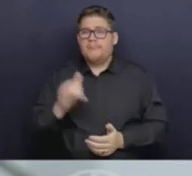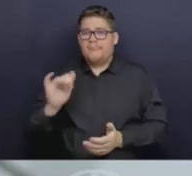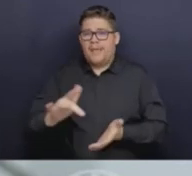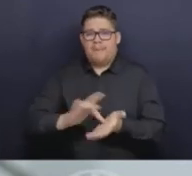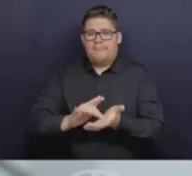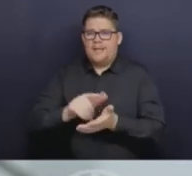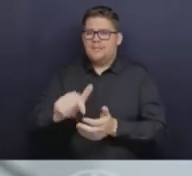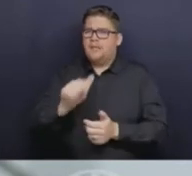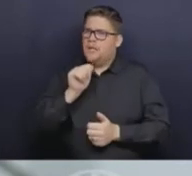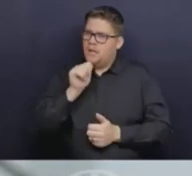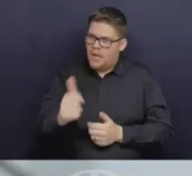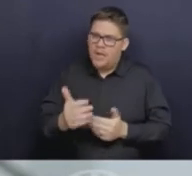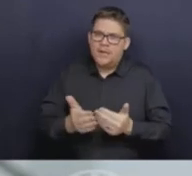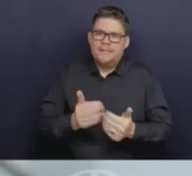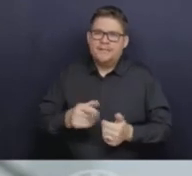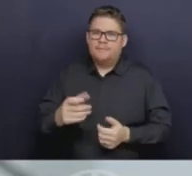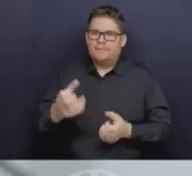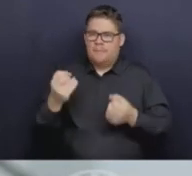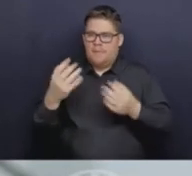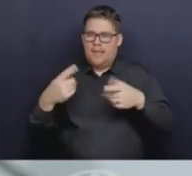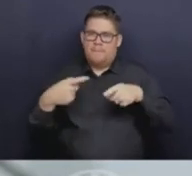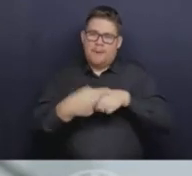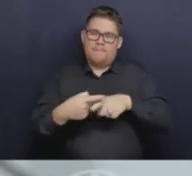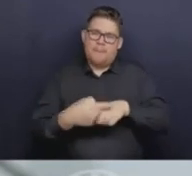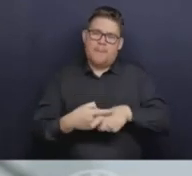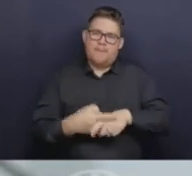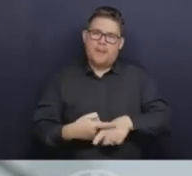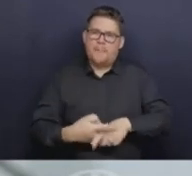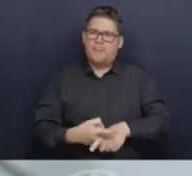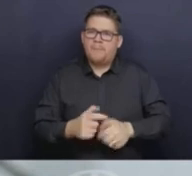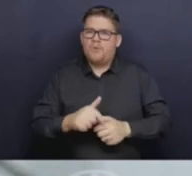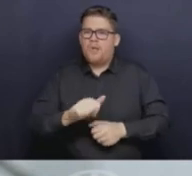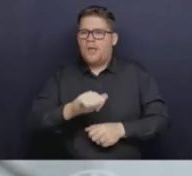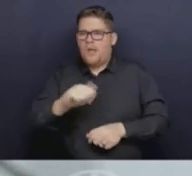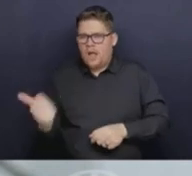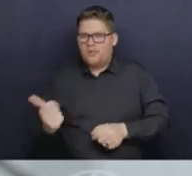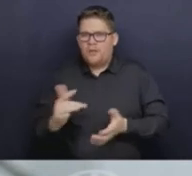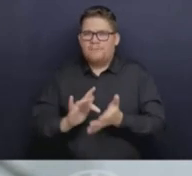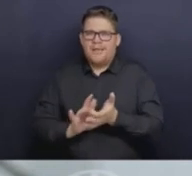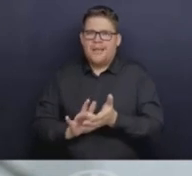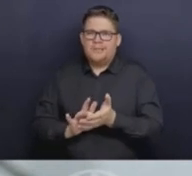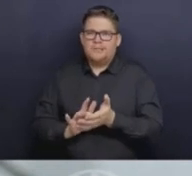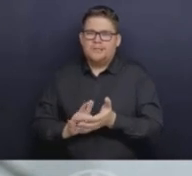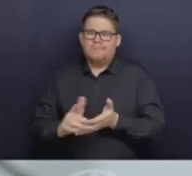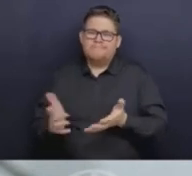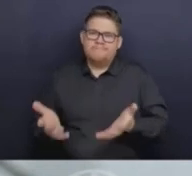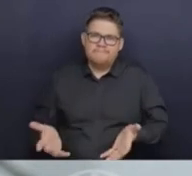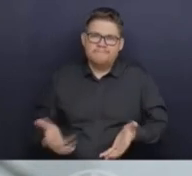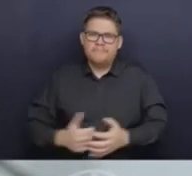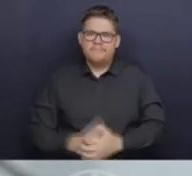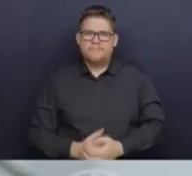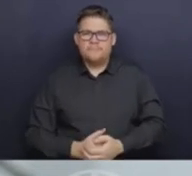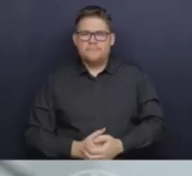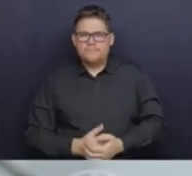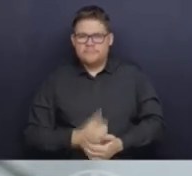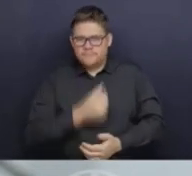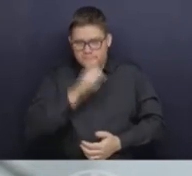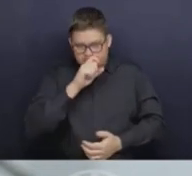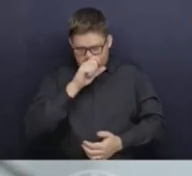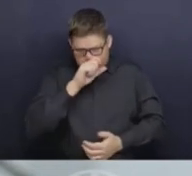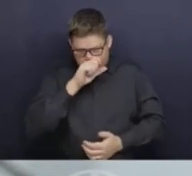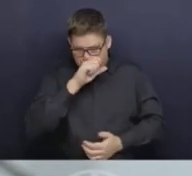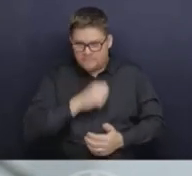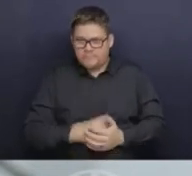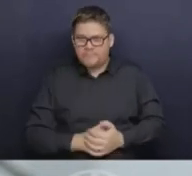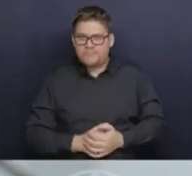have many what we call drug-drug interactions. And people with certain conditions, particularly depending on their renal or kidney